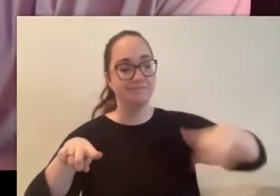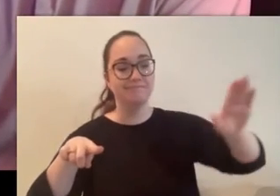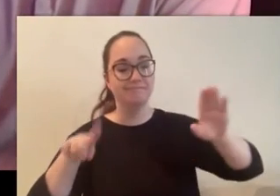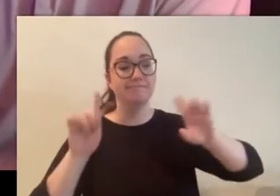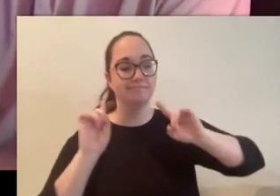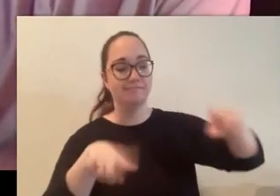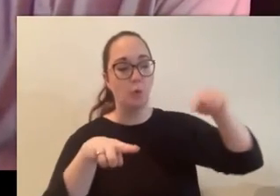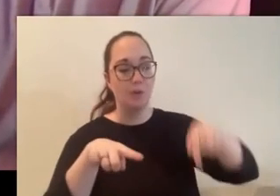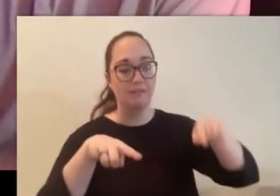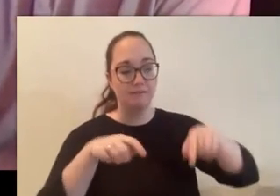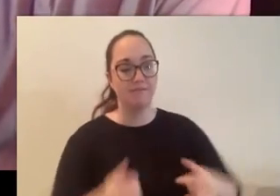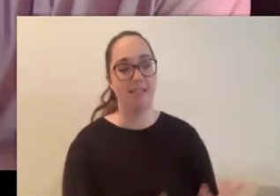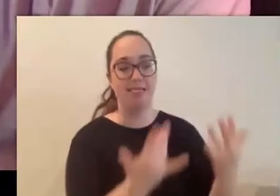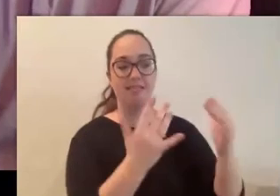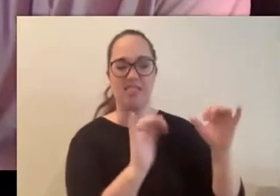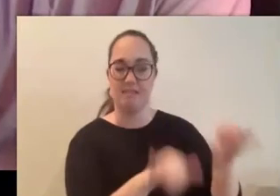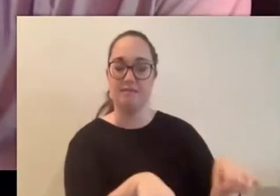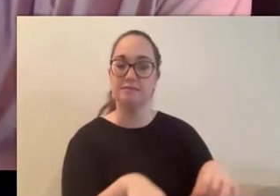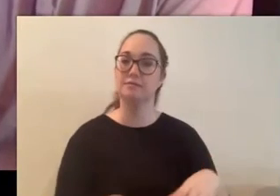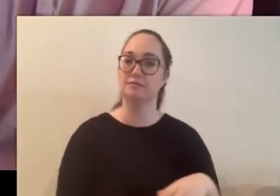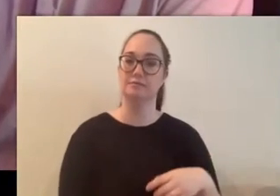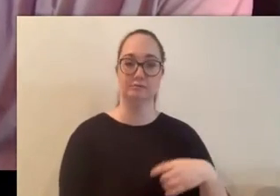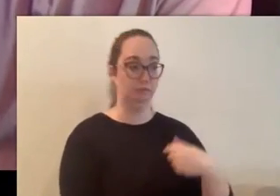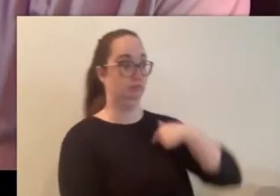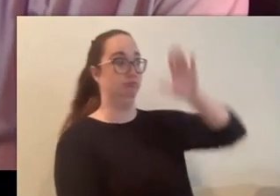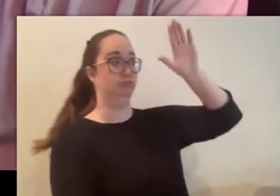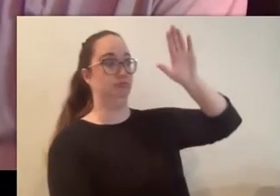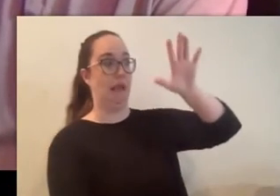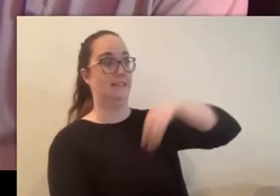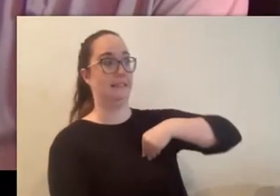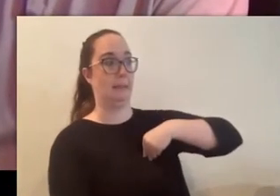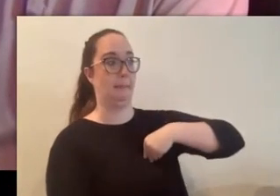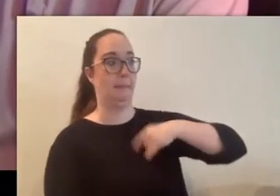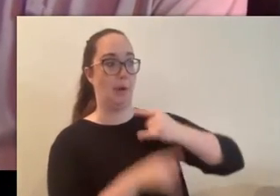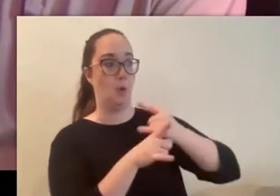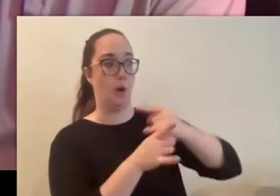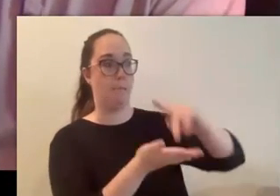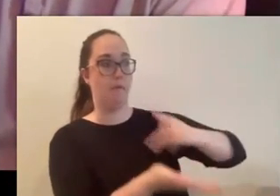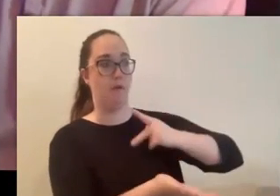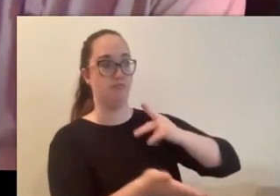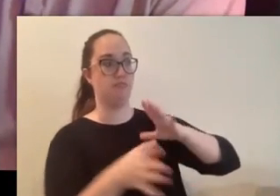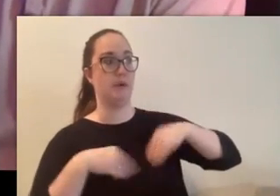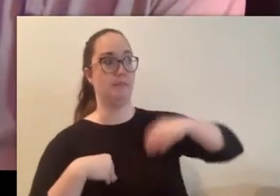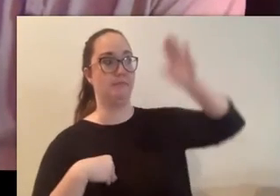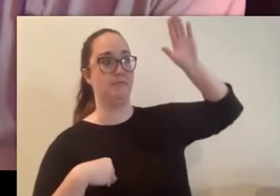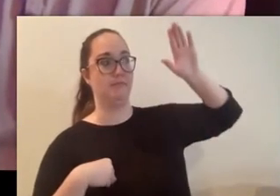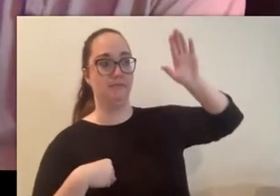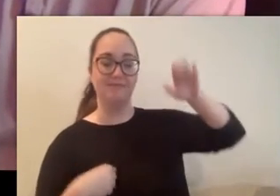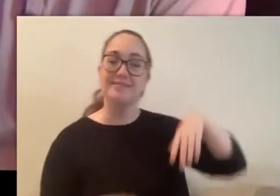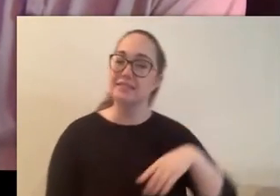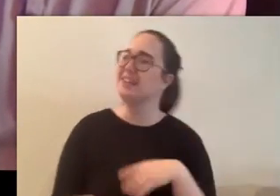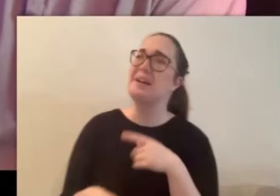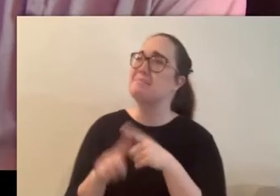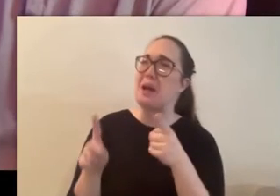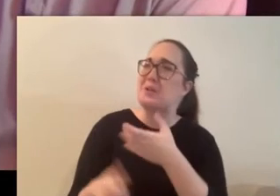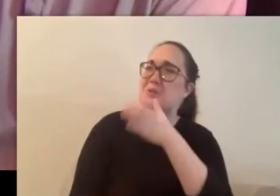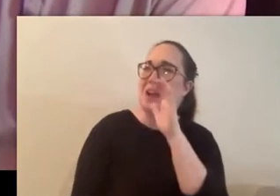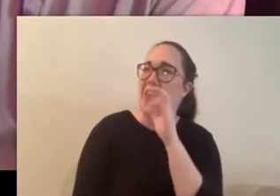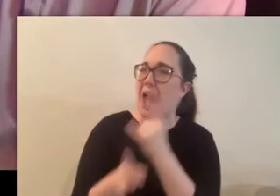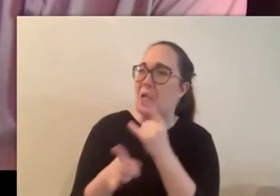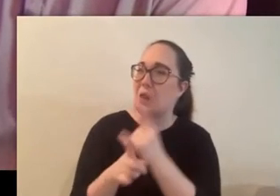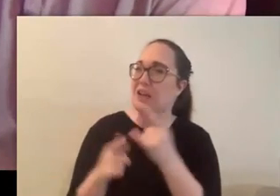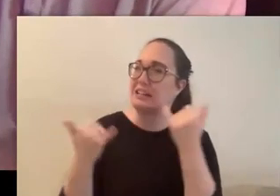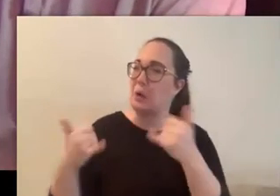i'll jump on that train i'll be a banshee seriously like like the idea that you're gonna you're gonna say to someone i'm gonna doom you to hell because you drank alcohol